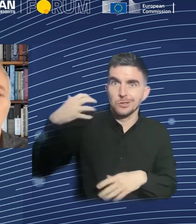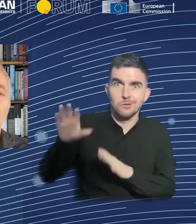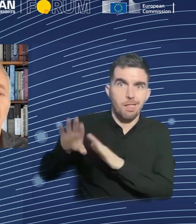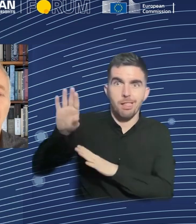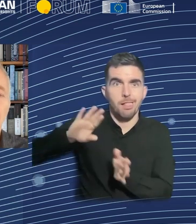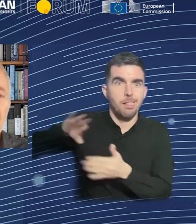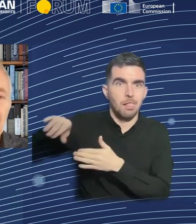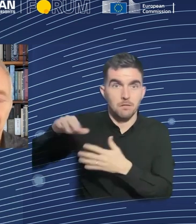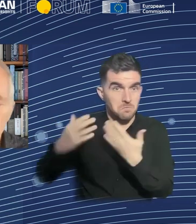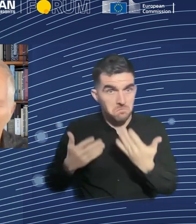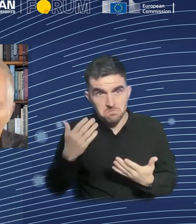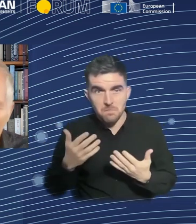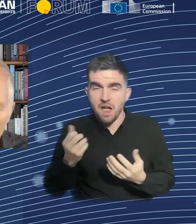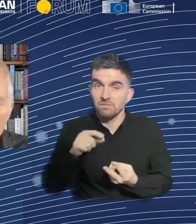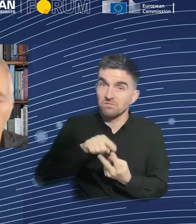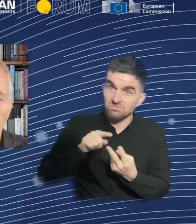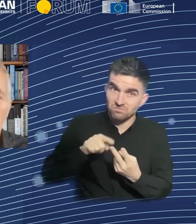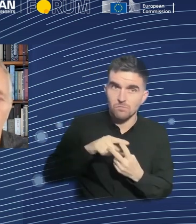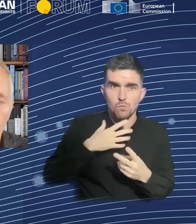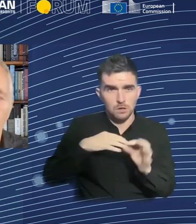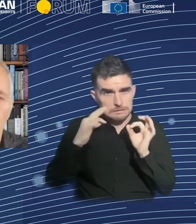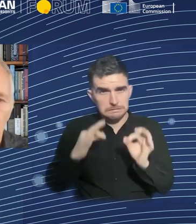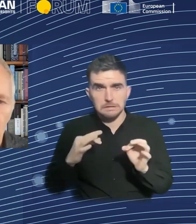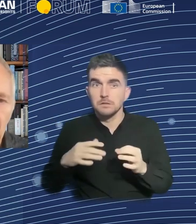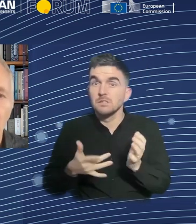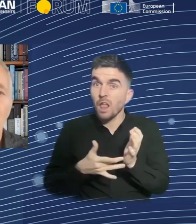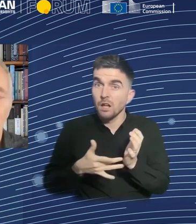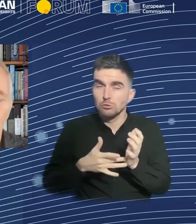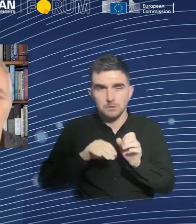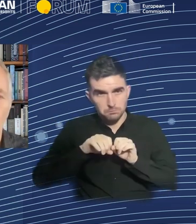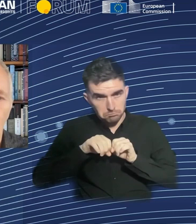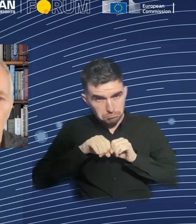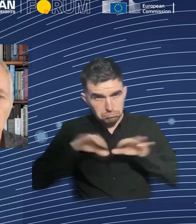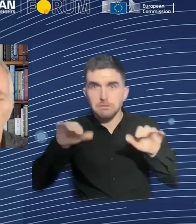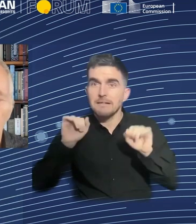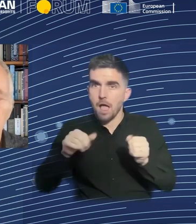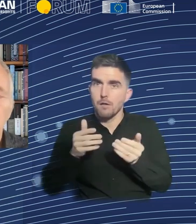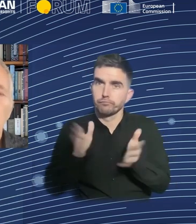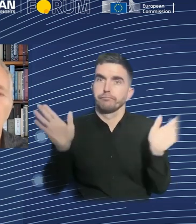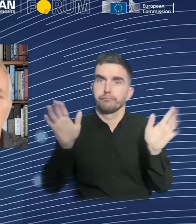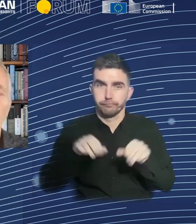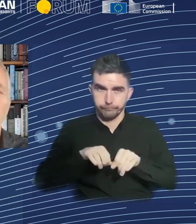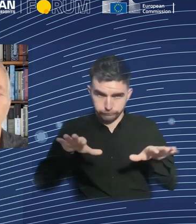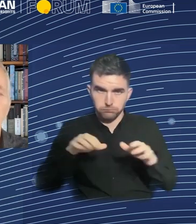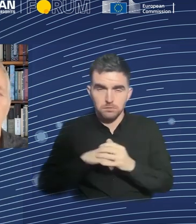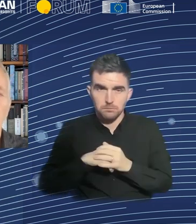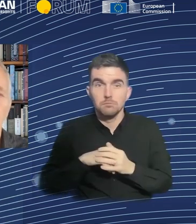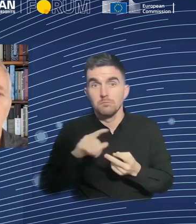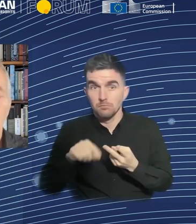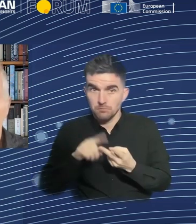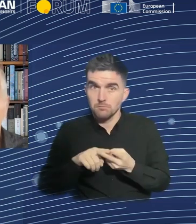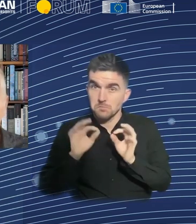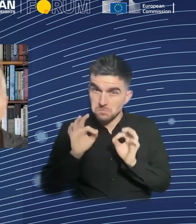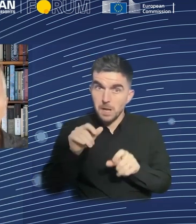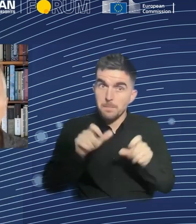that so that the people can be creative with it and can invent the future for themselves. And the other, of course, is